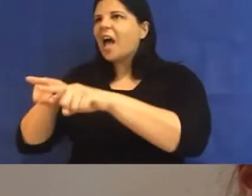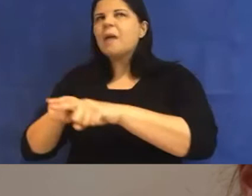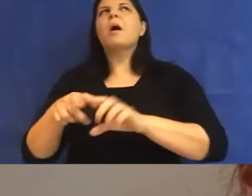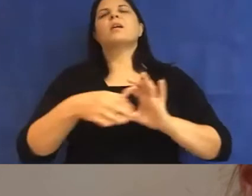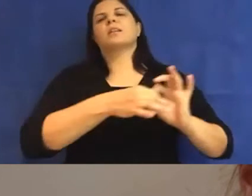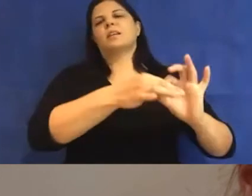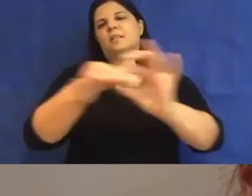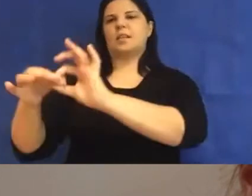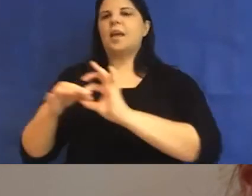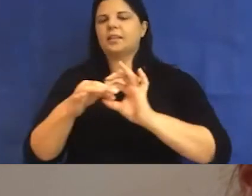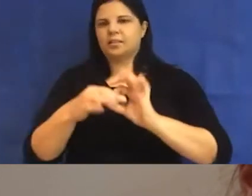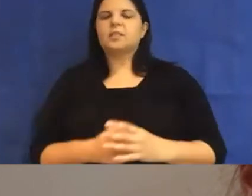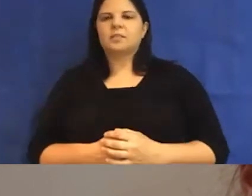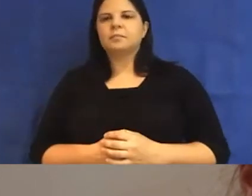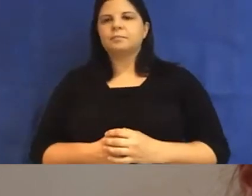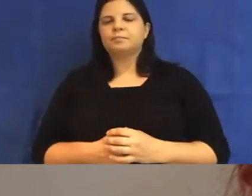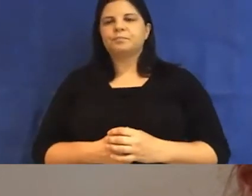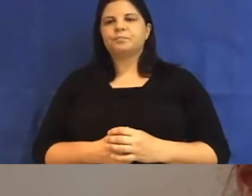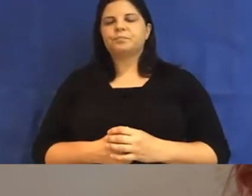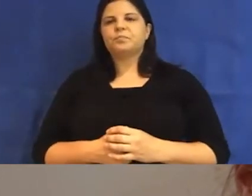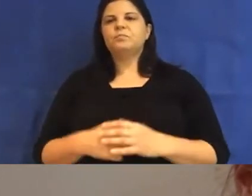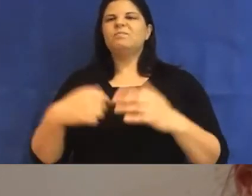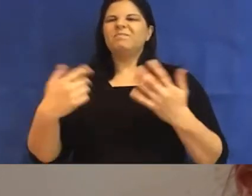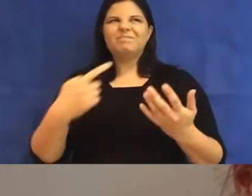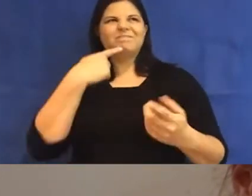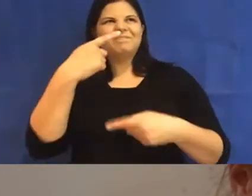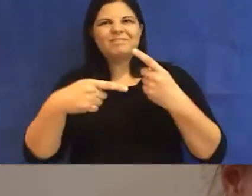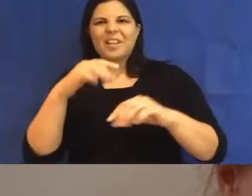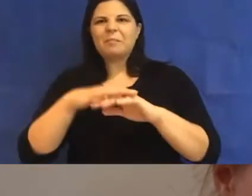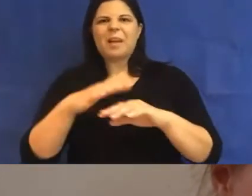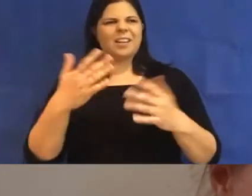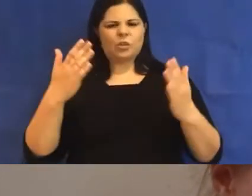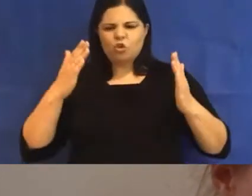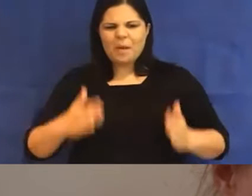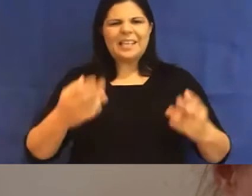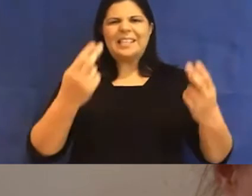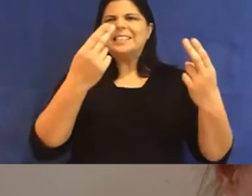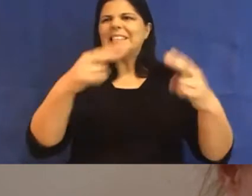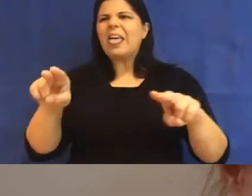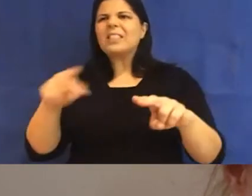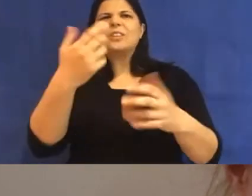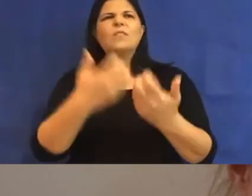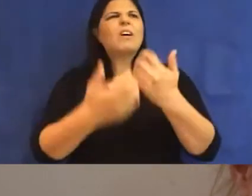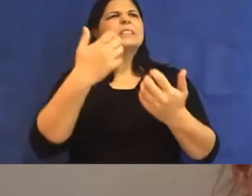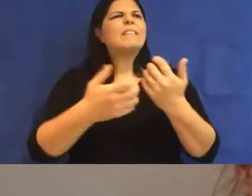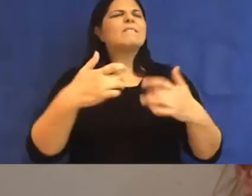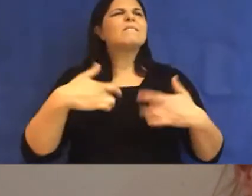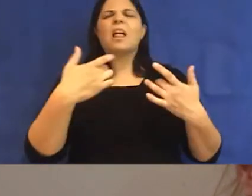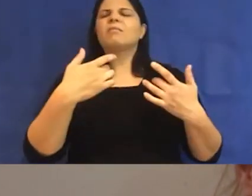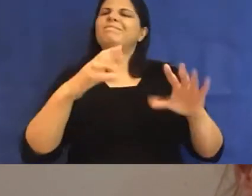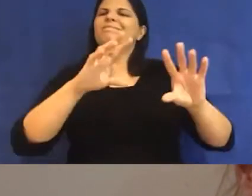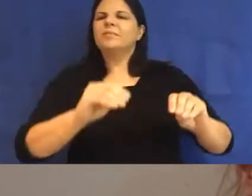In her nostalgic lament about the death of the humanities in the university, emeritus Professor Judith Brett writes that